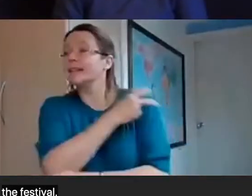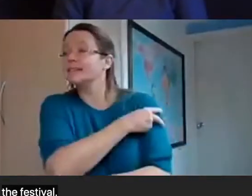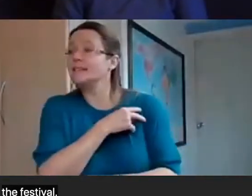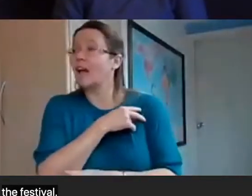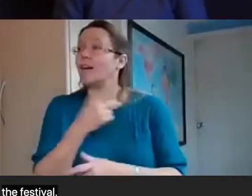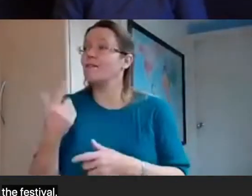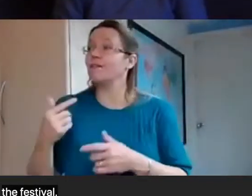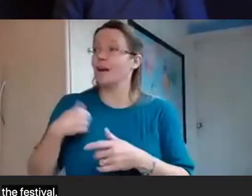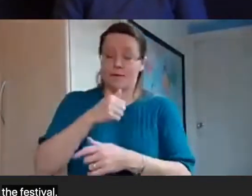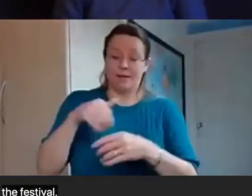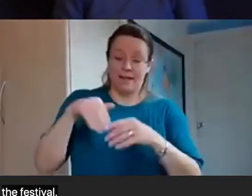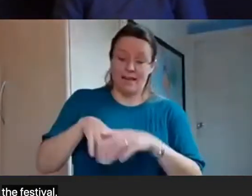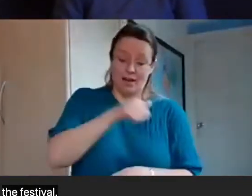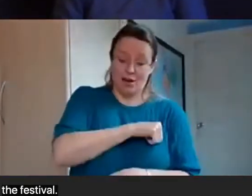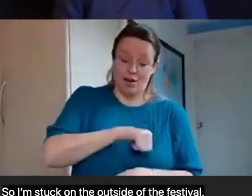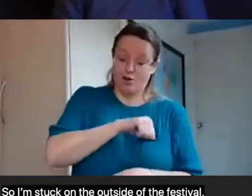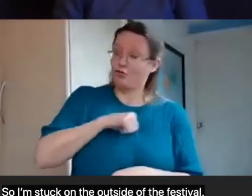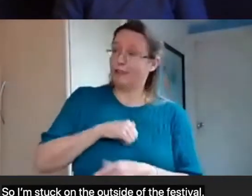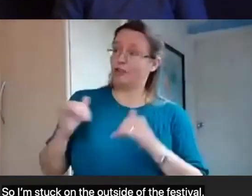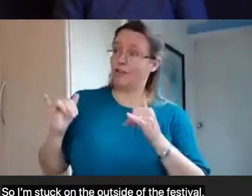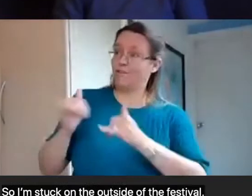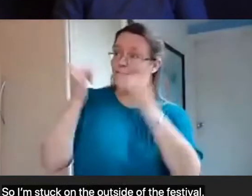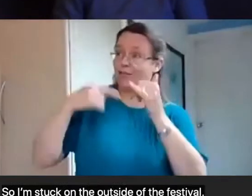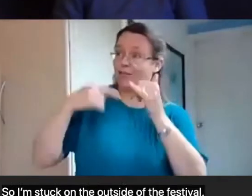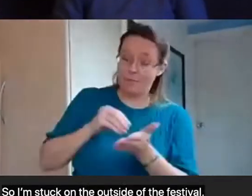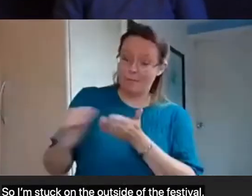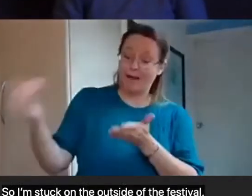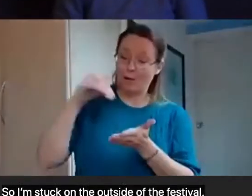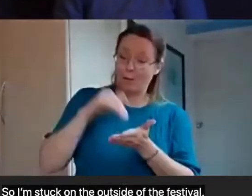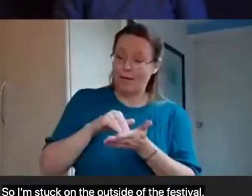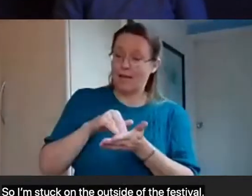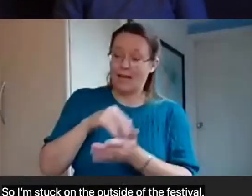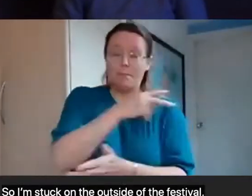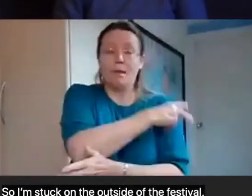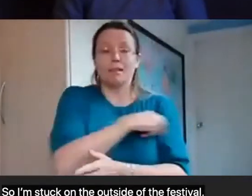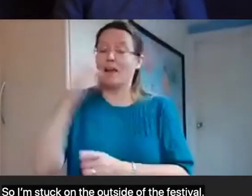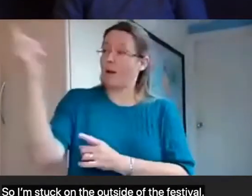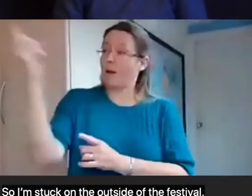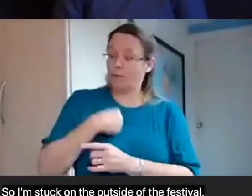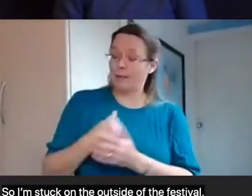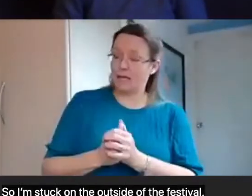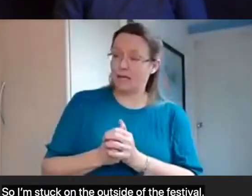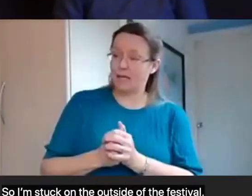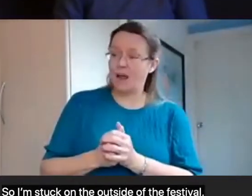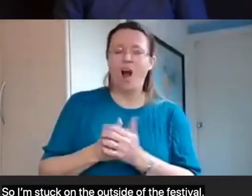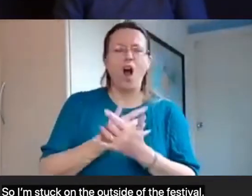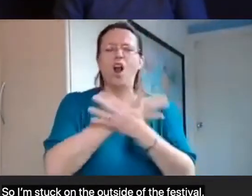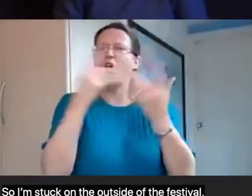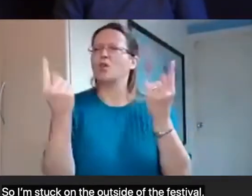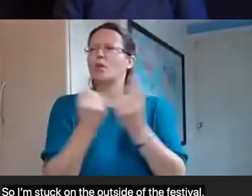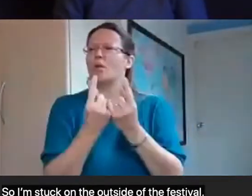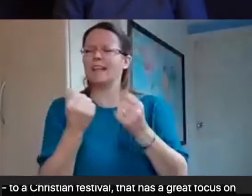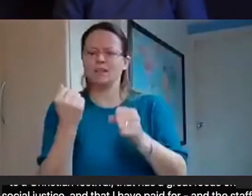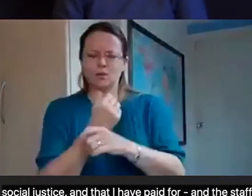festival that has a great focus on social justice, which I have paid for. And the staff member says to me, we've got a lot of things to do on site.